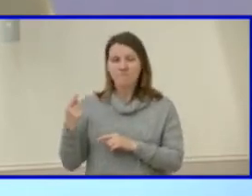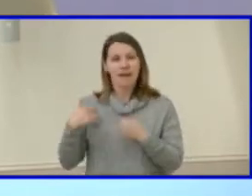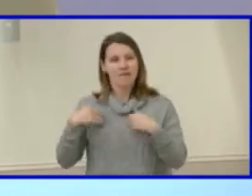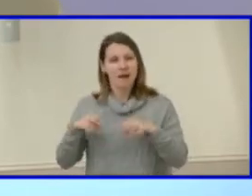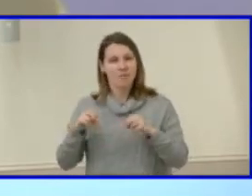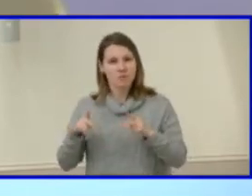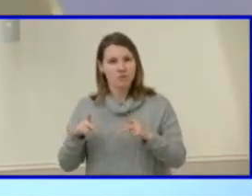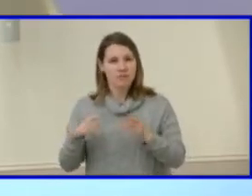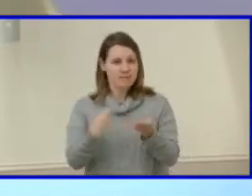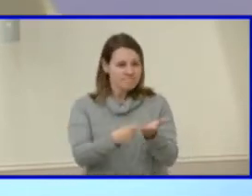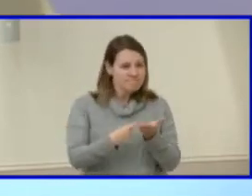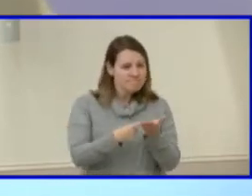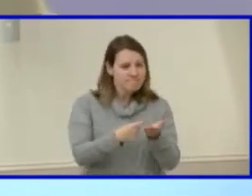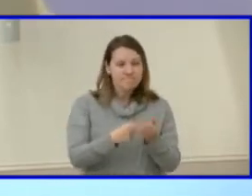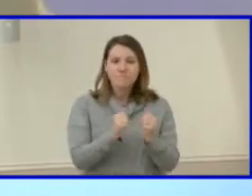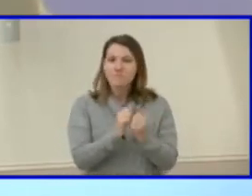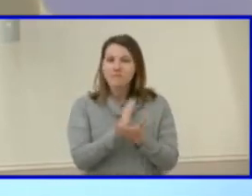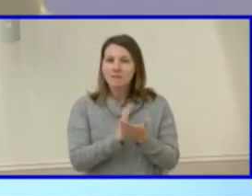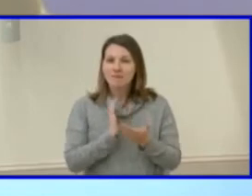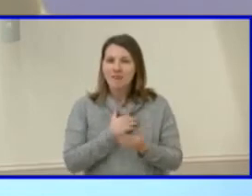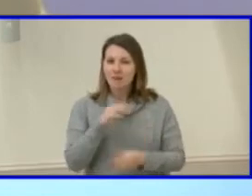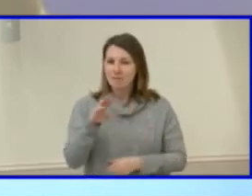of our Maggie Walker students.